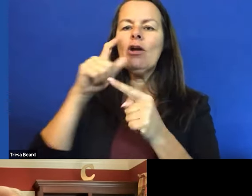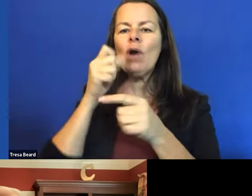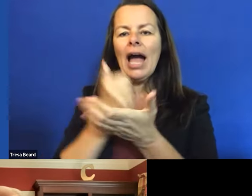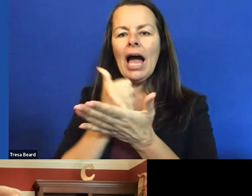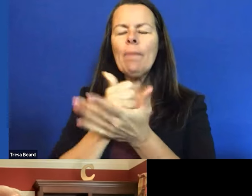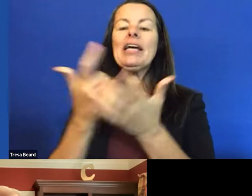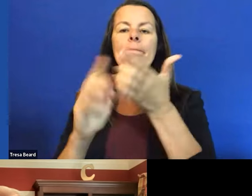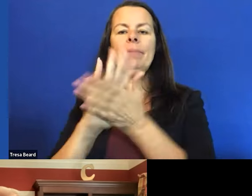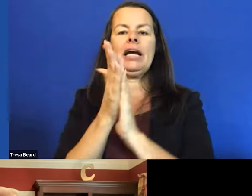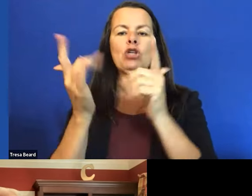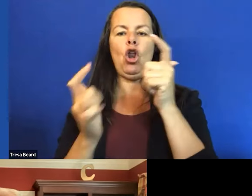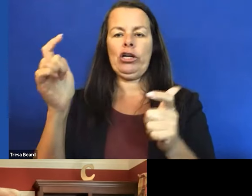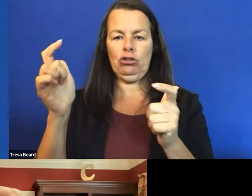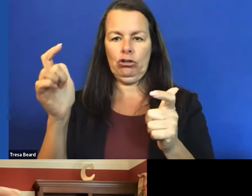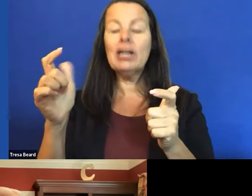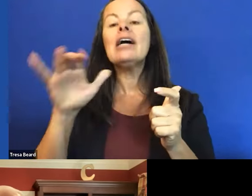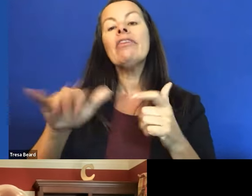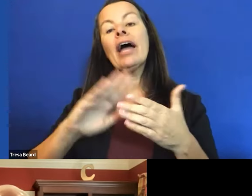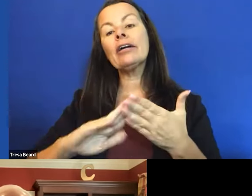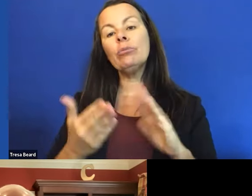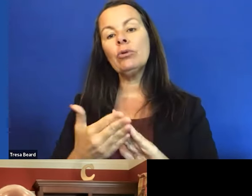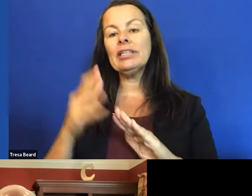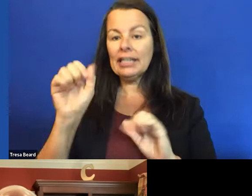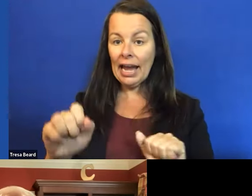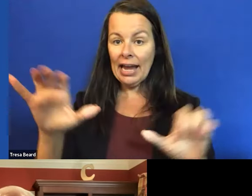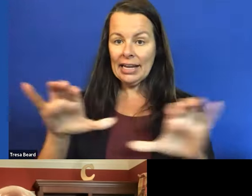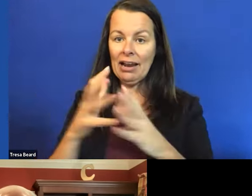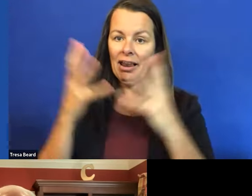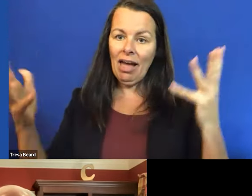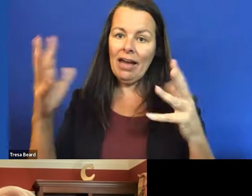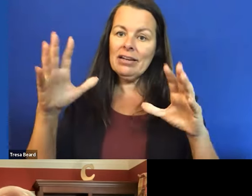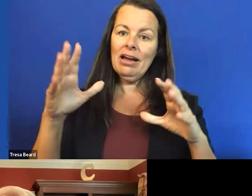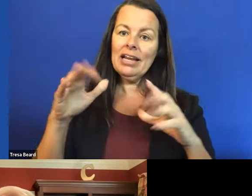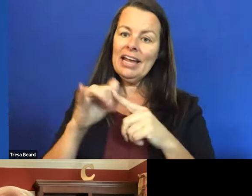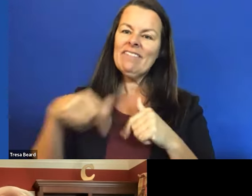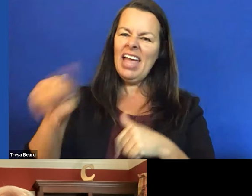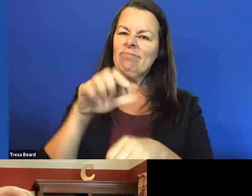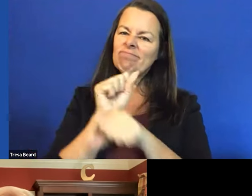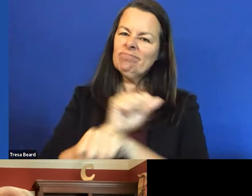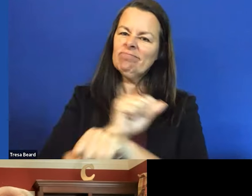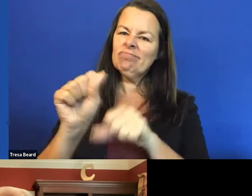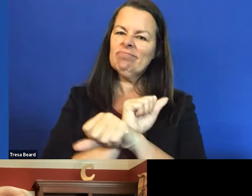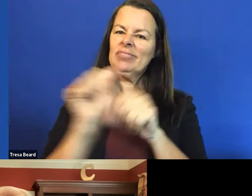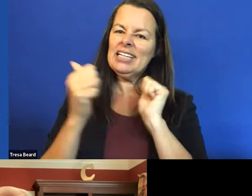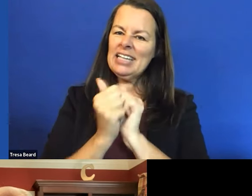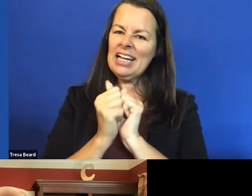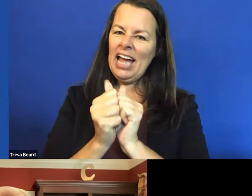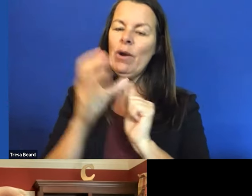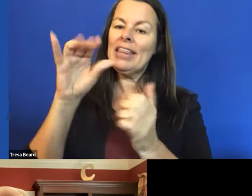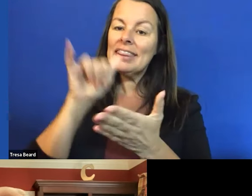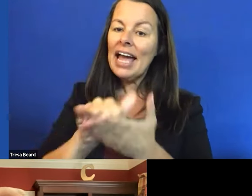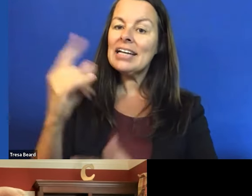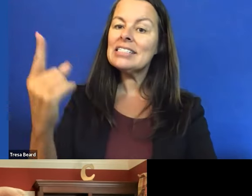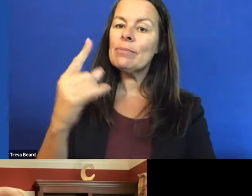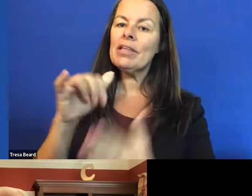that. So it's a community that can get a lot done if they get together. And that's something I've worked on for